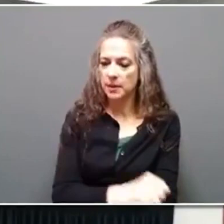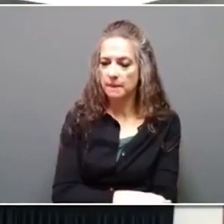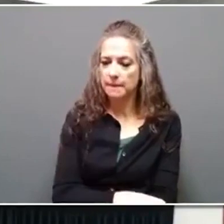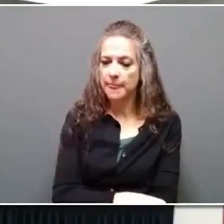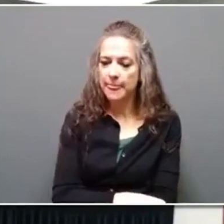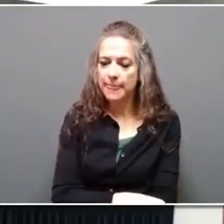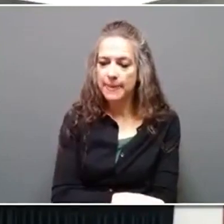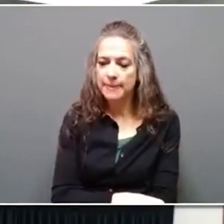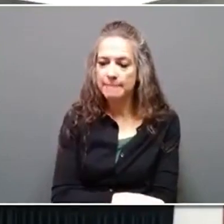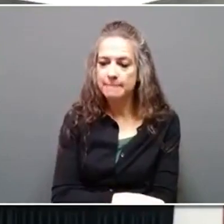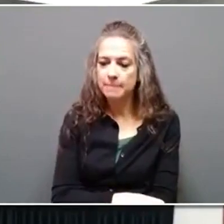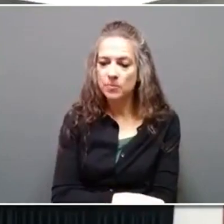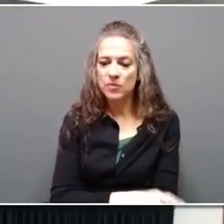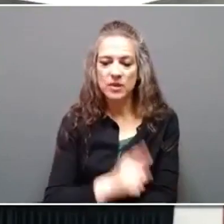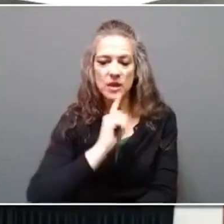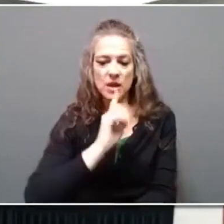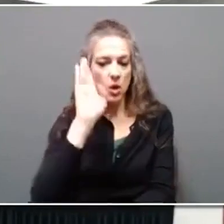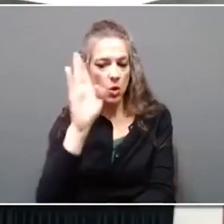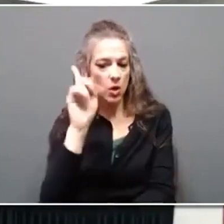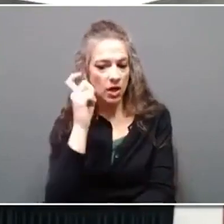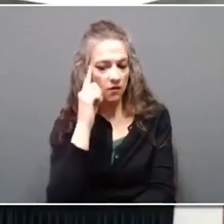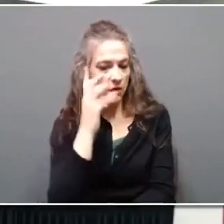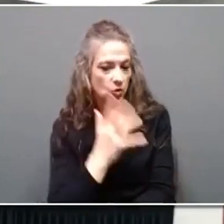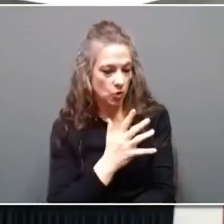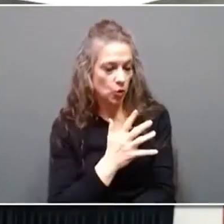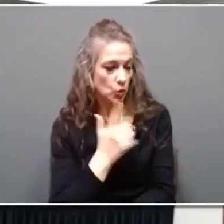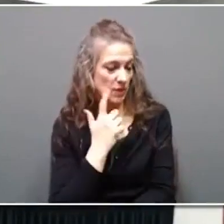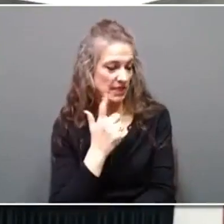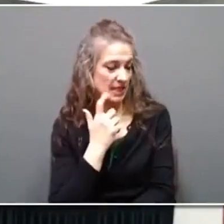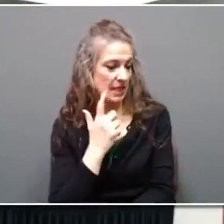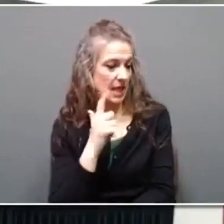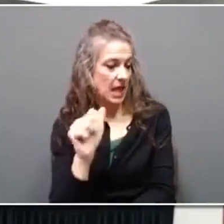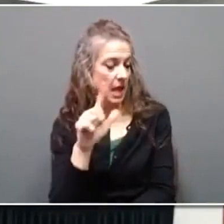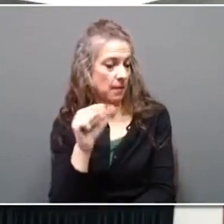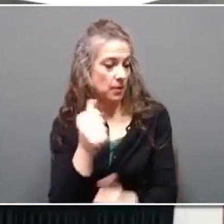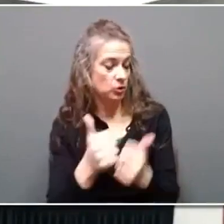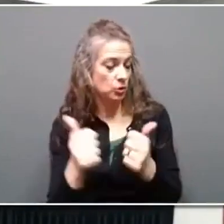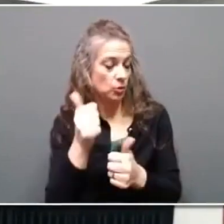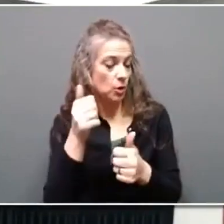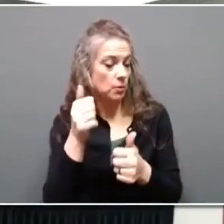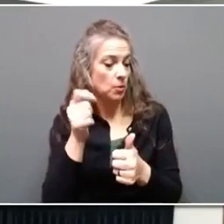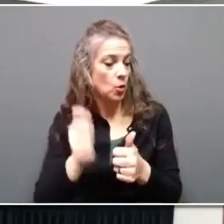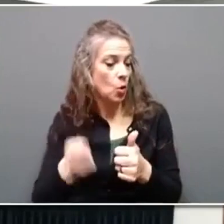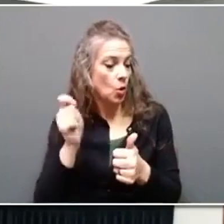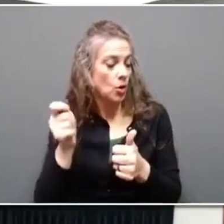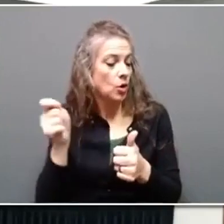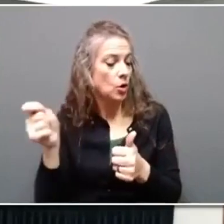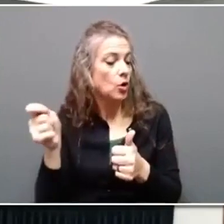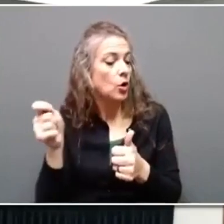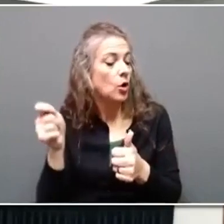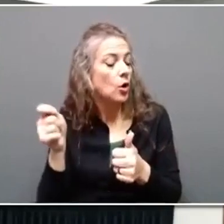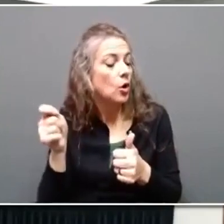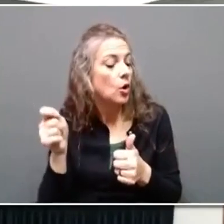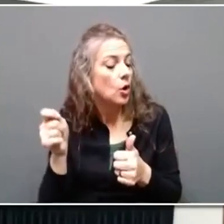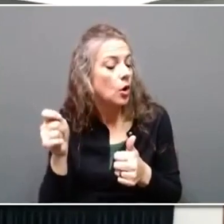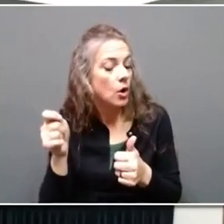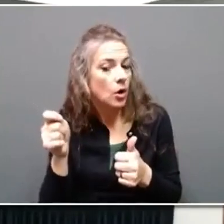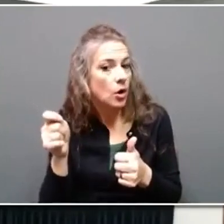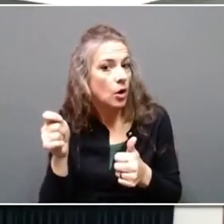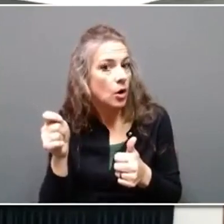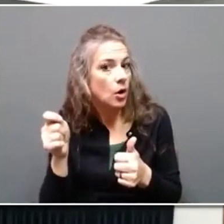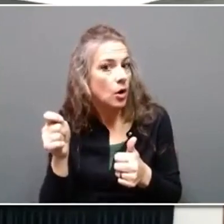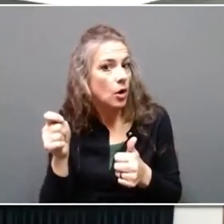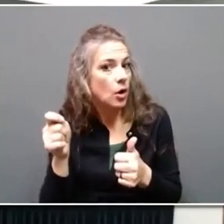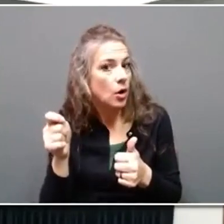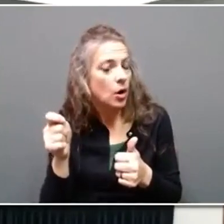Hi, Governor. So recently, Alabama Supreme Court ruled that frozen embryo syndrome could be considered to do in the